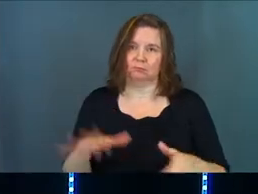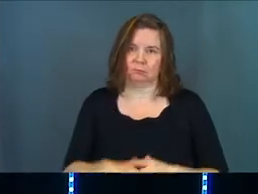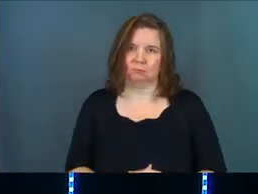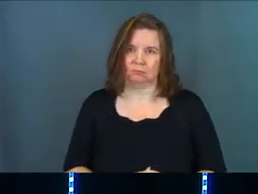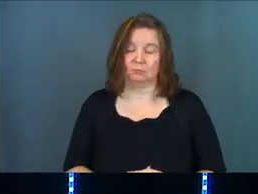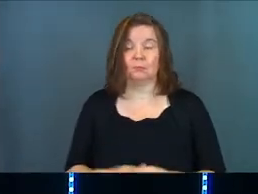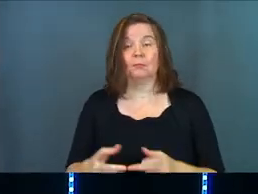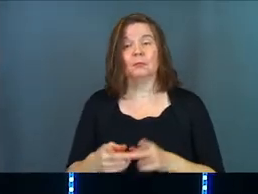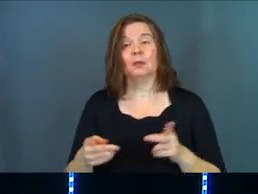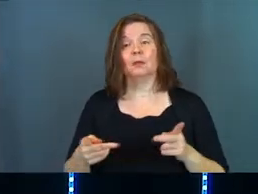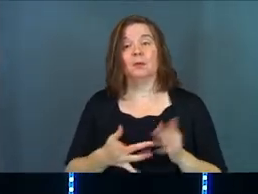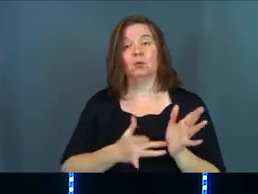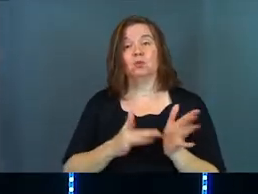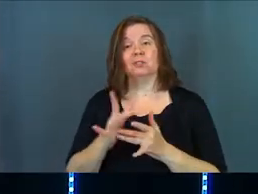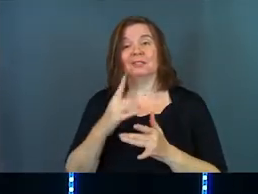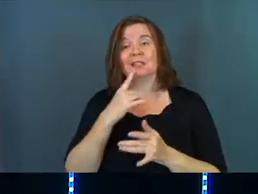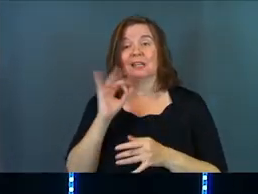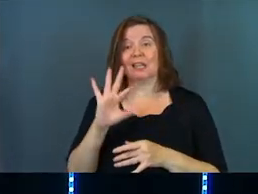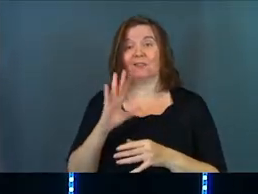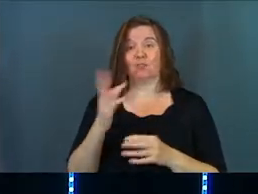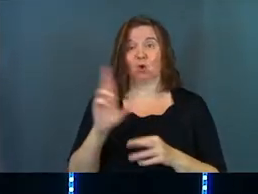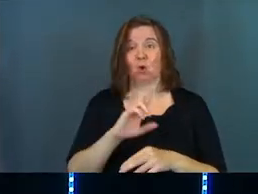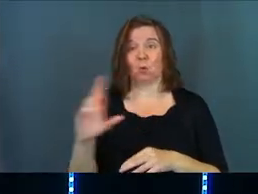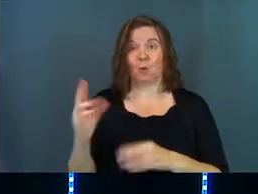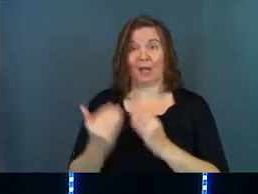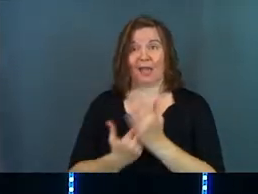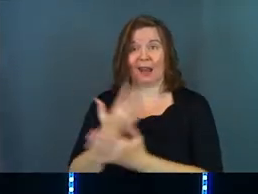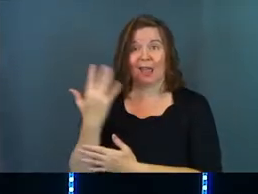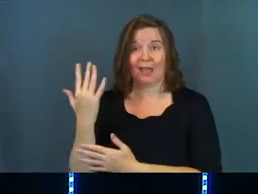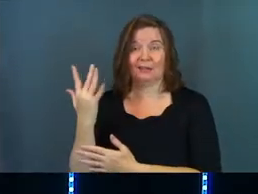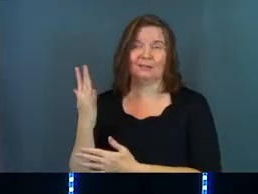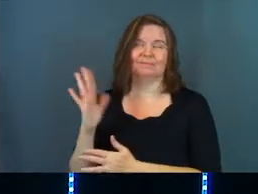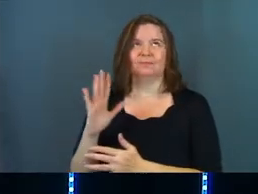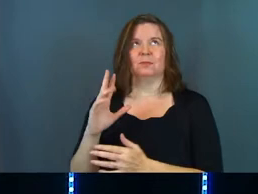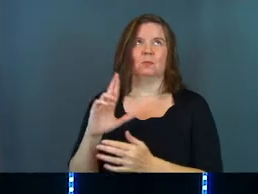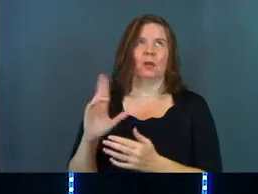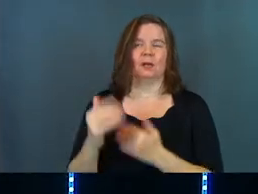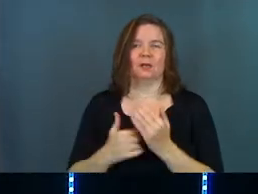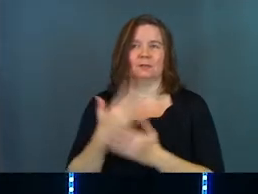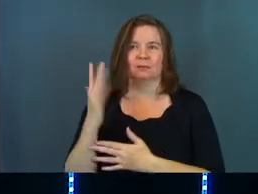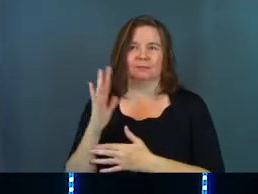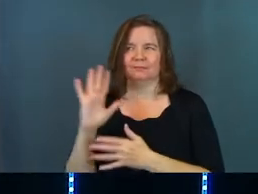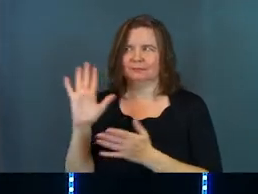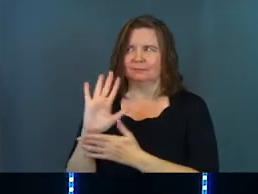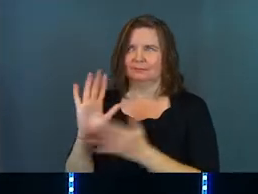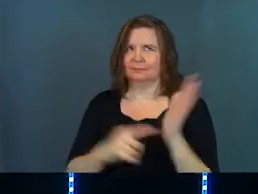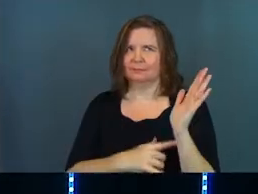So there's a spot where Jesus says, listen, if you're right hand, right hand, right hand.